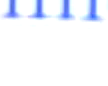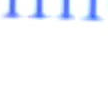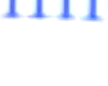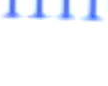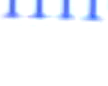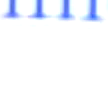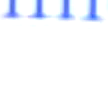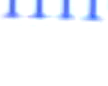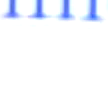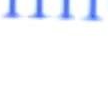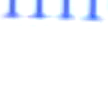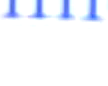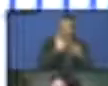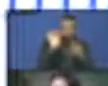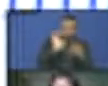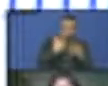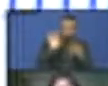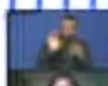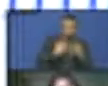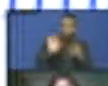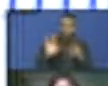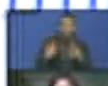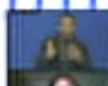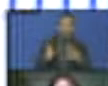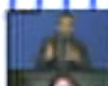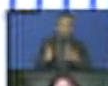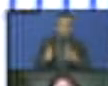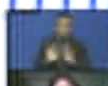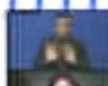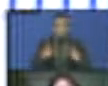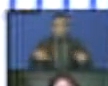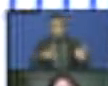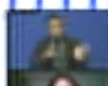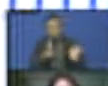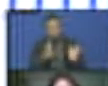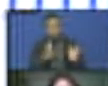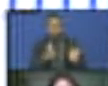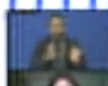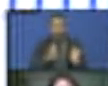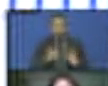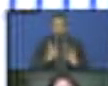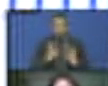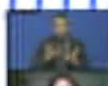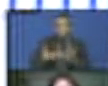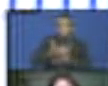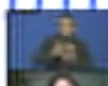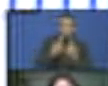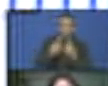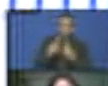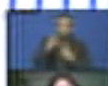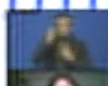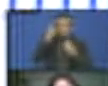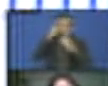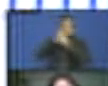this whole concept of whole of government, whole of society, and how the local level and local governments are fundamental